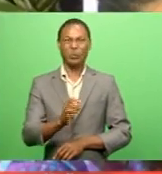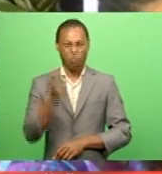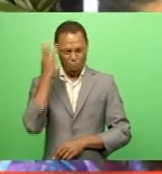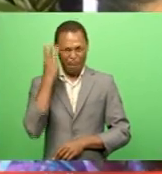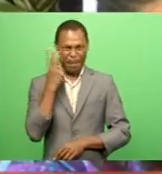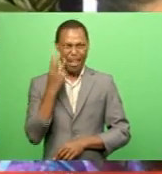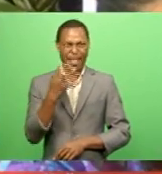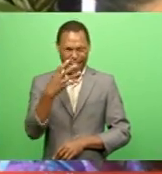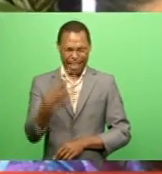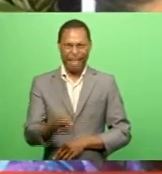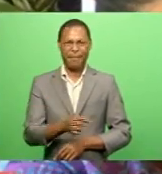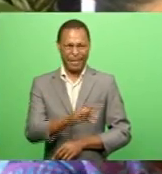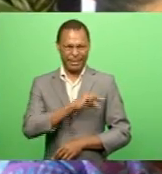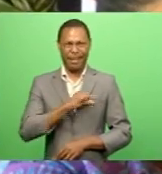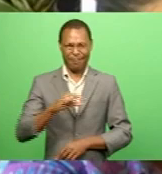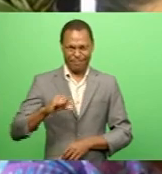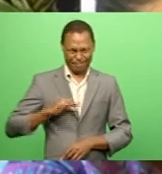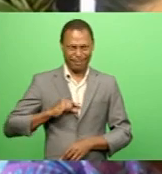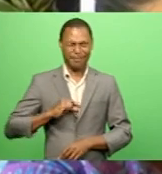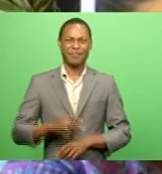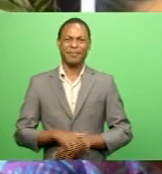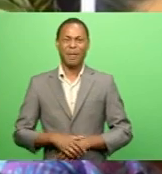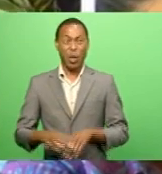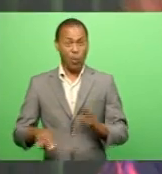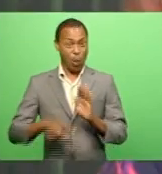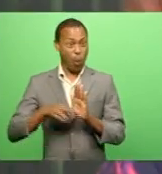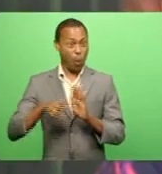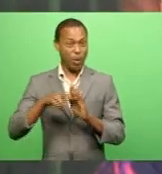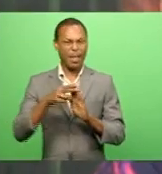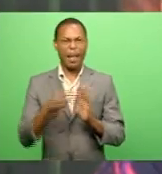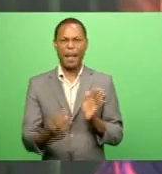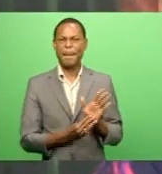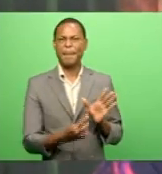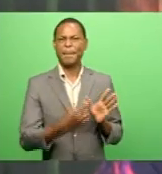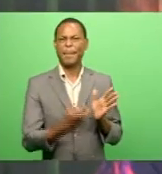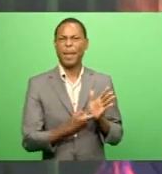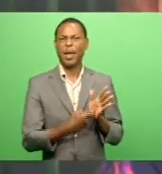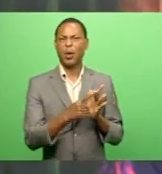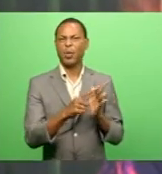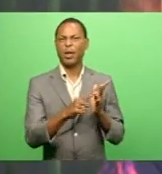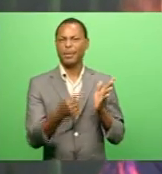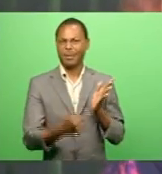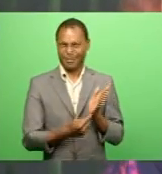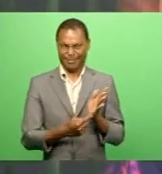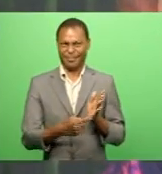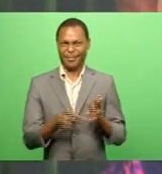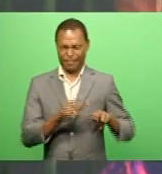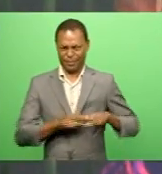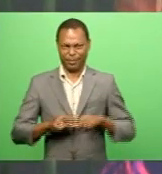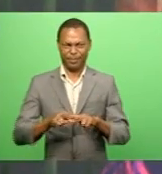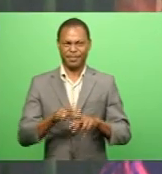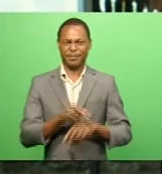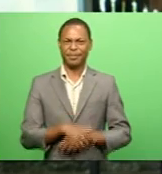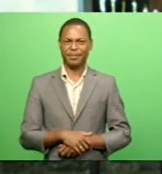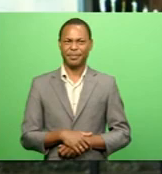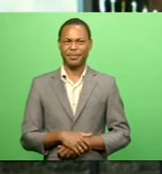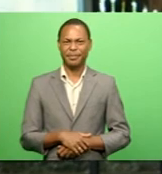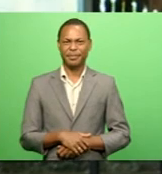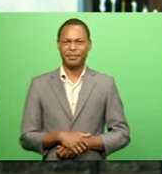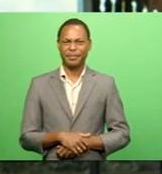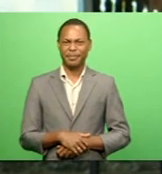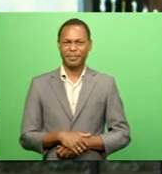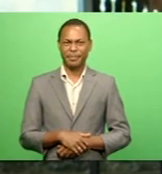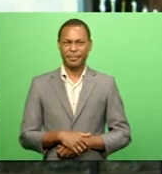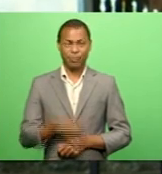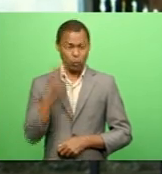of all the Marriott properties in Fiji Which is a vital component for the resort Women have a